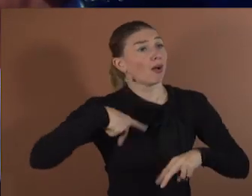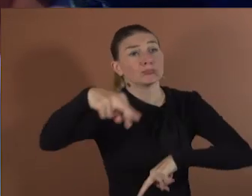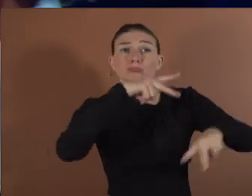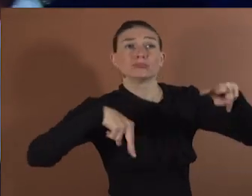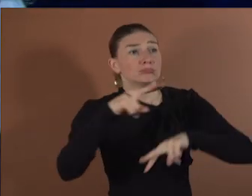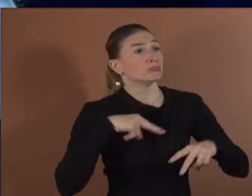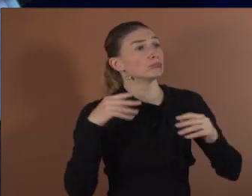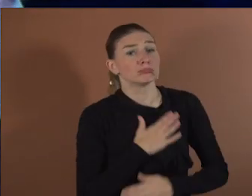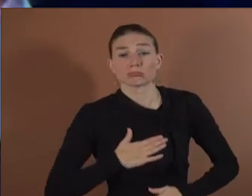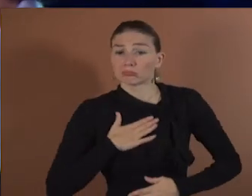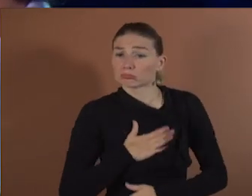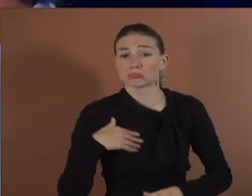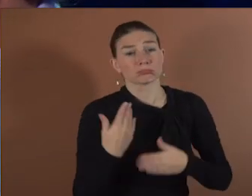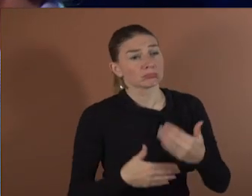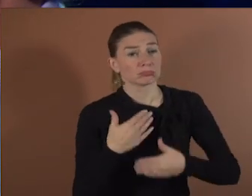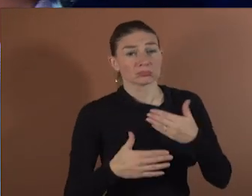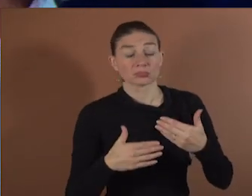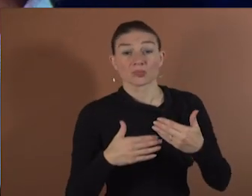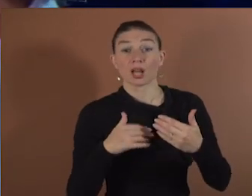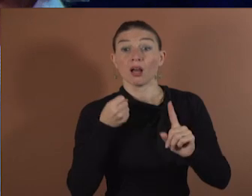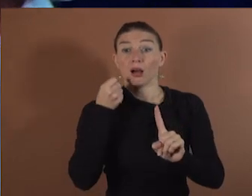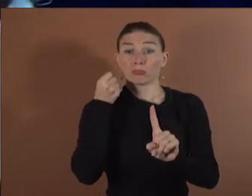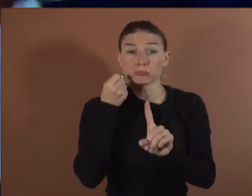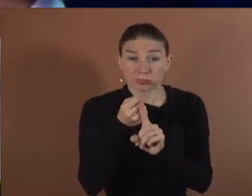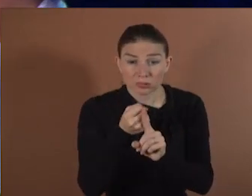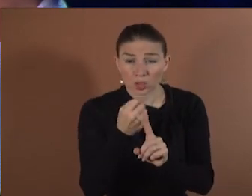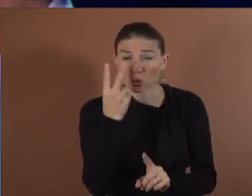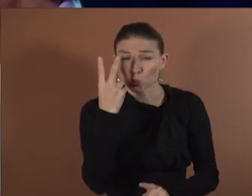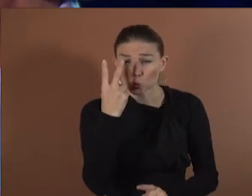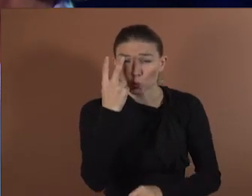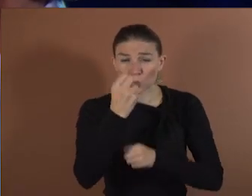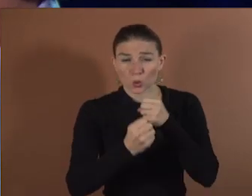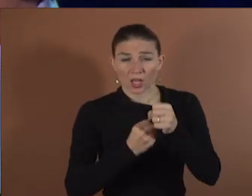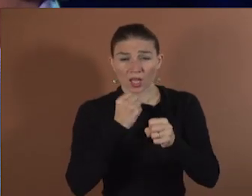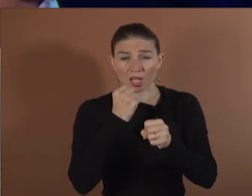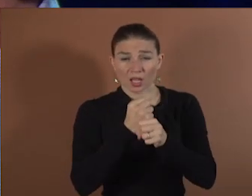But in only two years, she became completely locked-in.